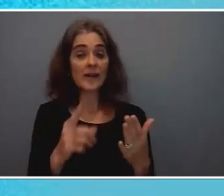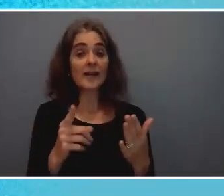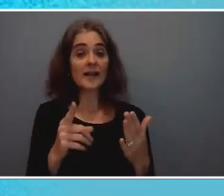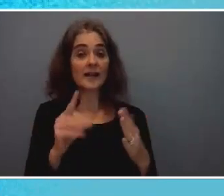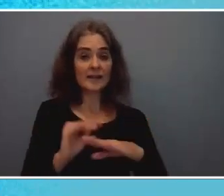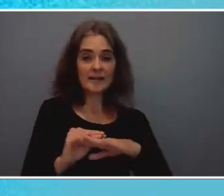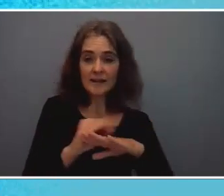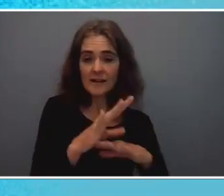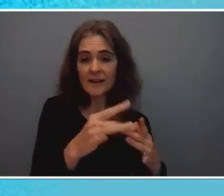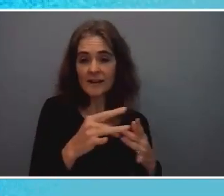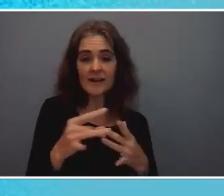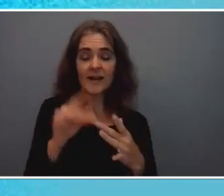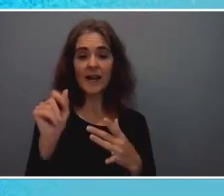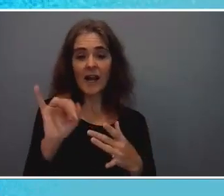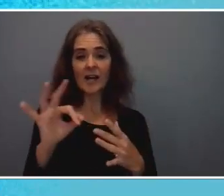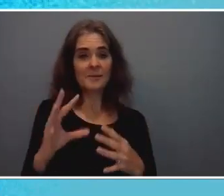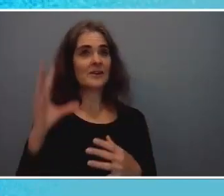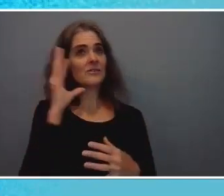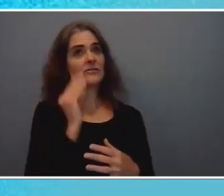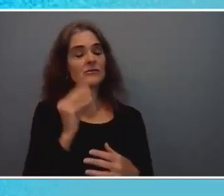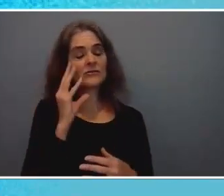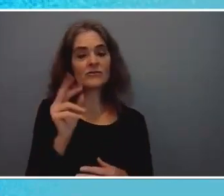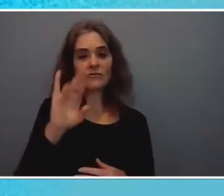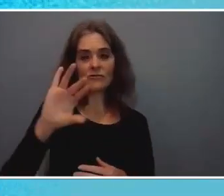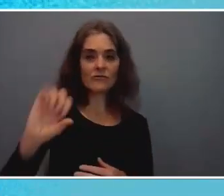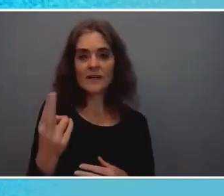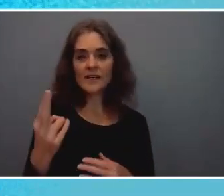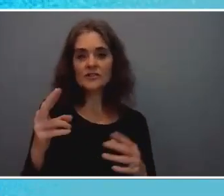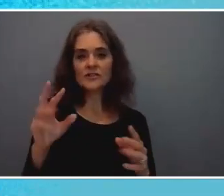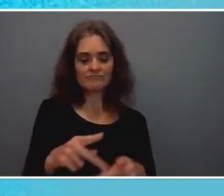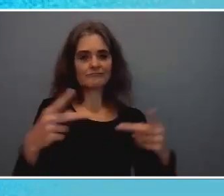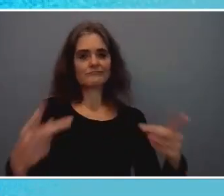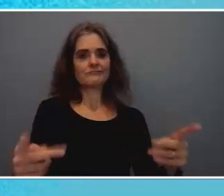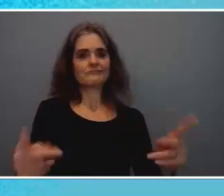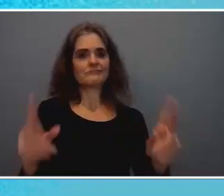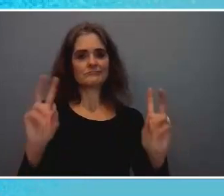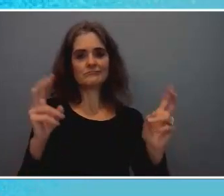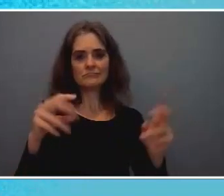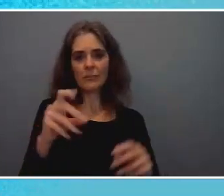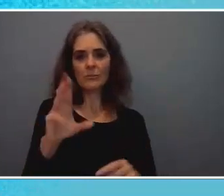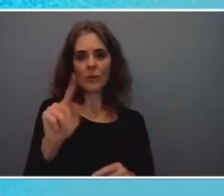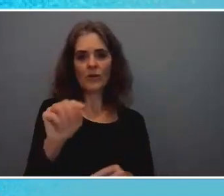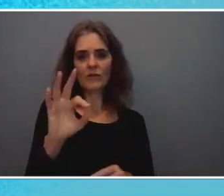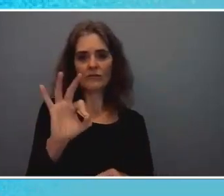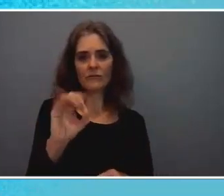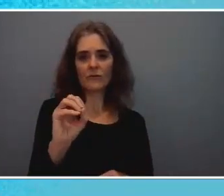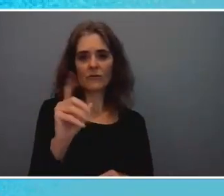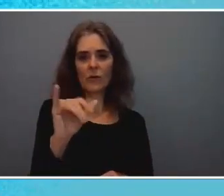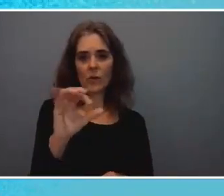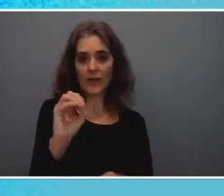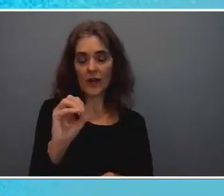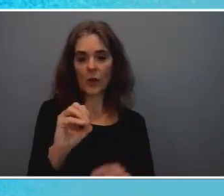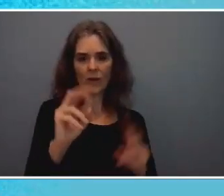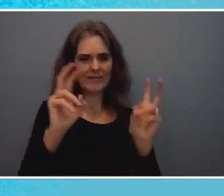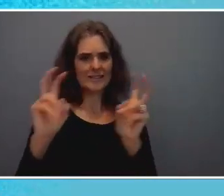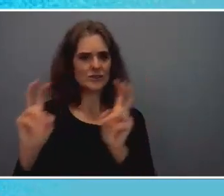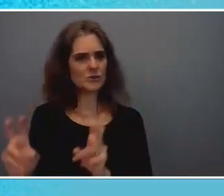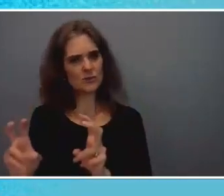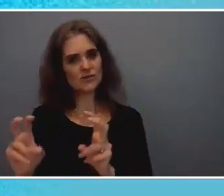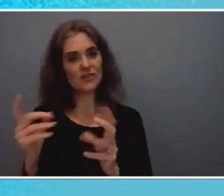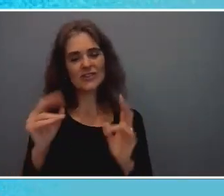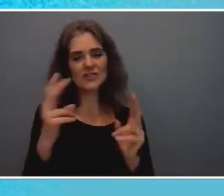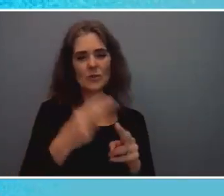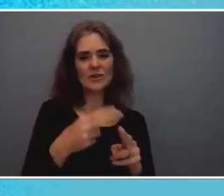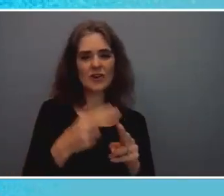rich portfolio of issues and you really could do a deep dive on every single one of them and take many more times